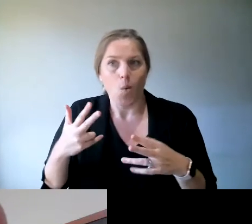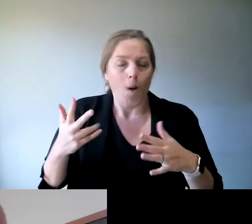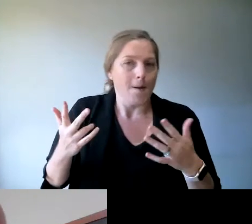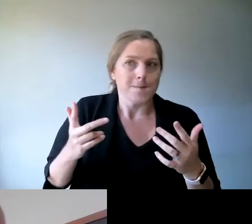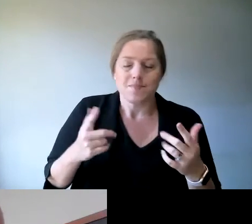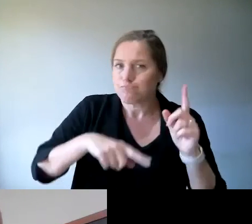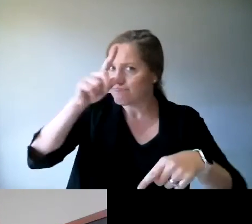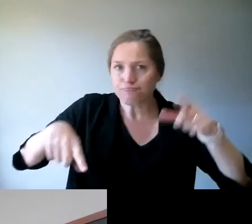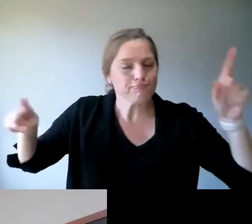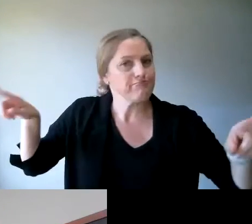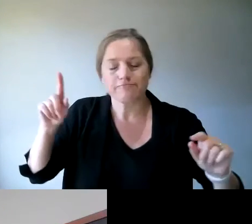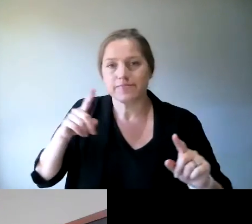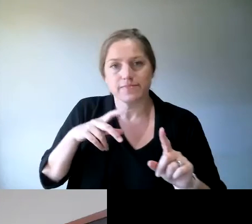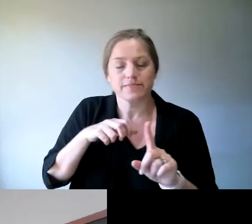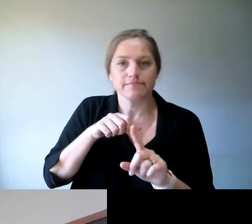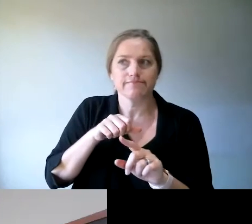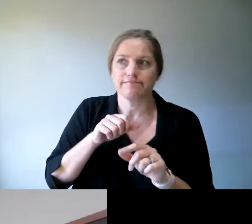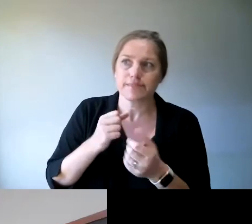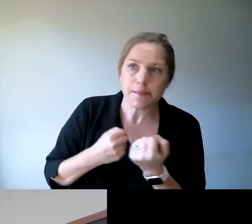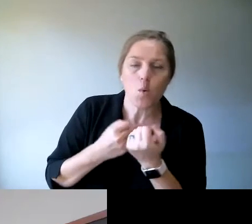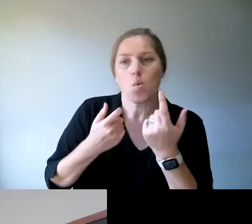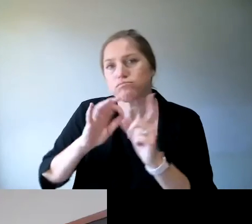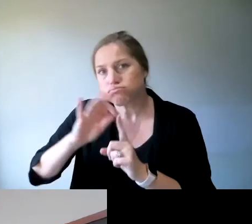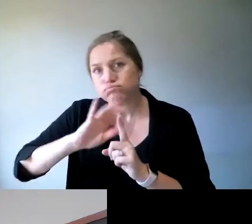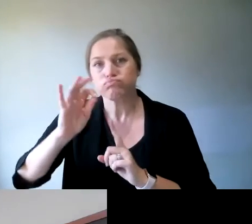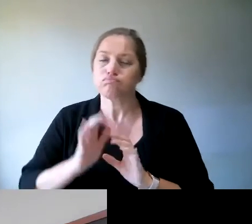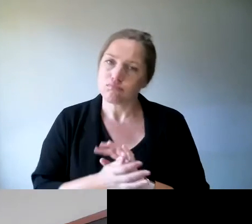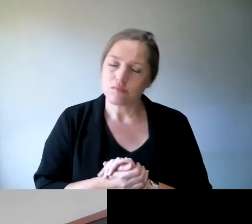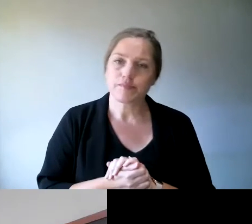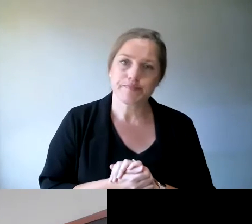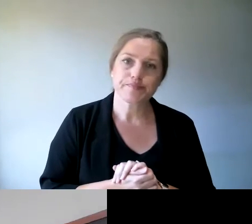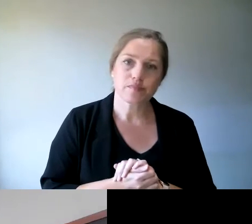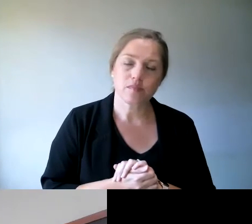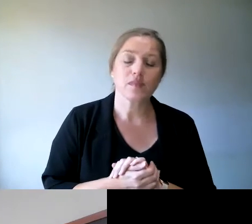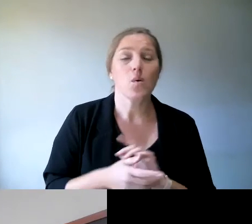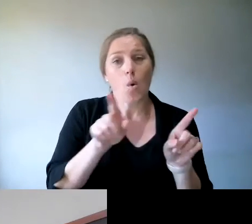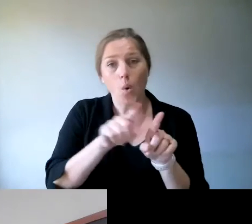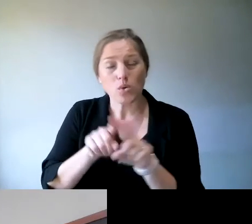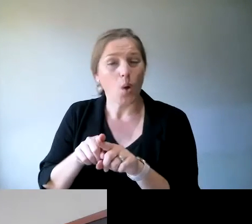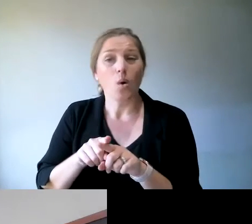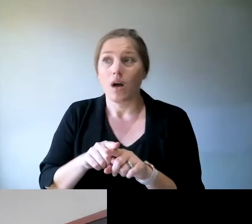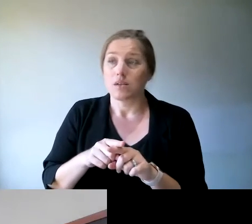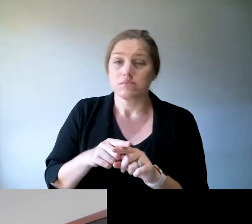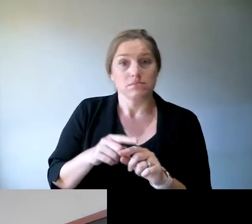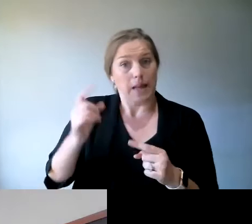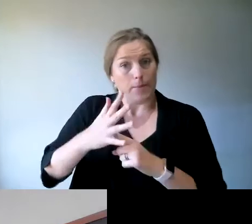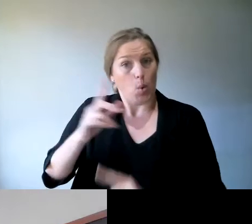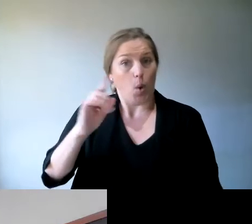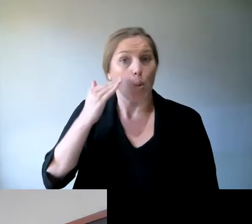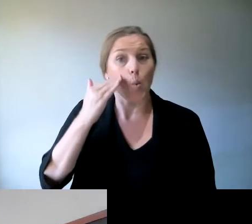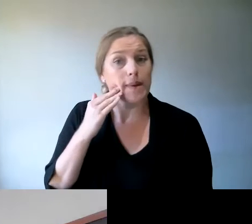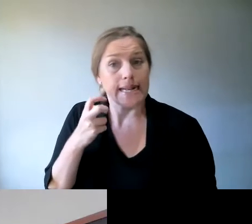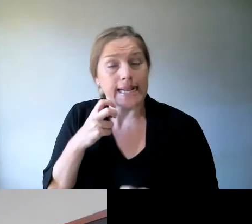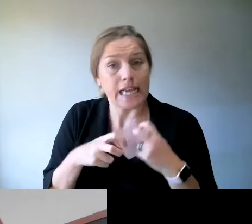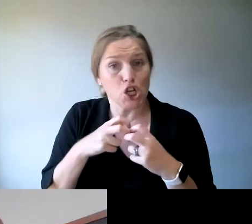various women's issues. You know, that won't go